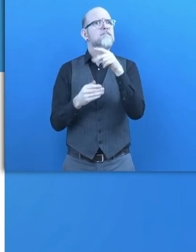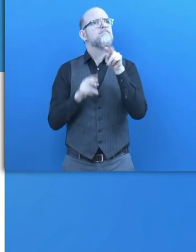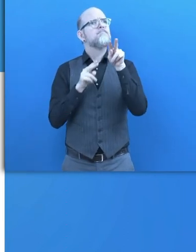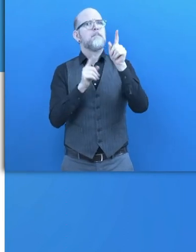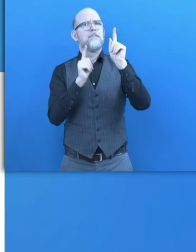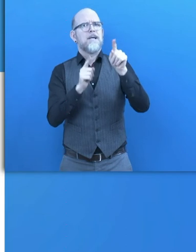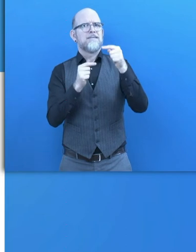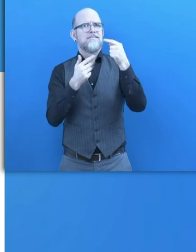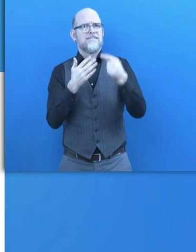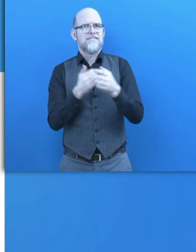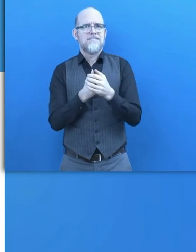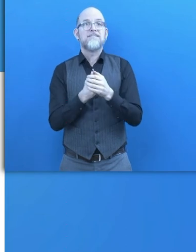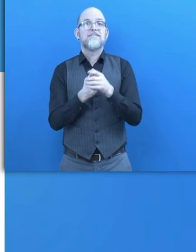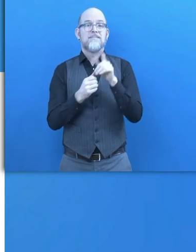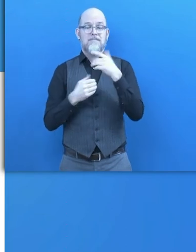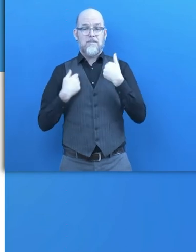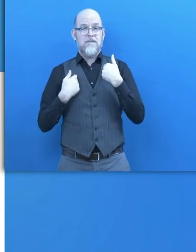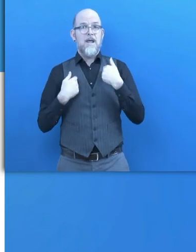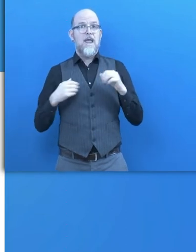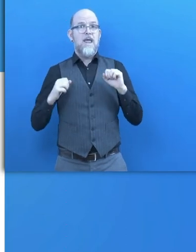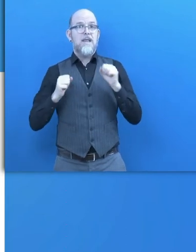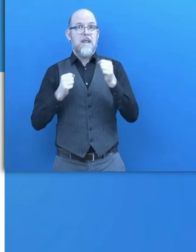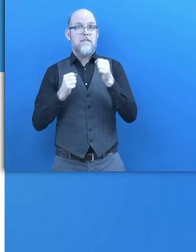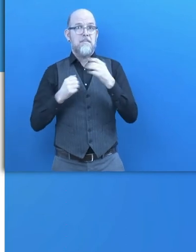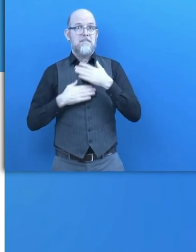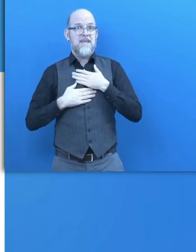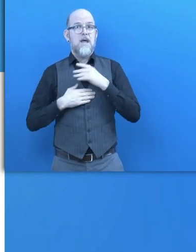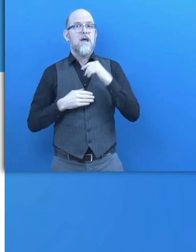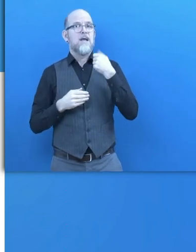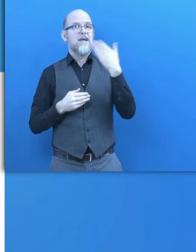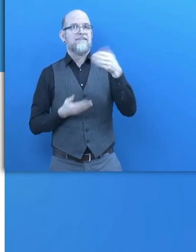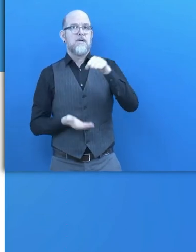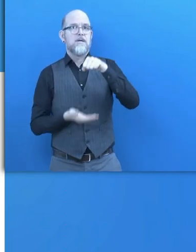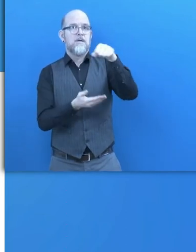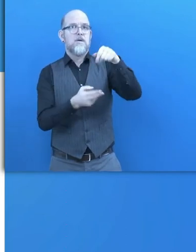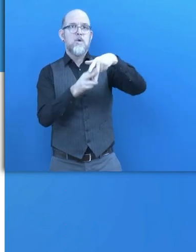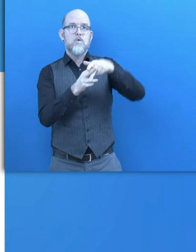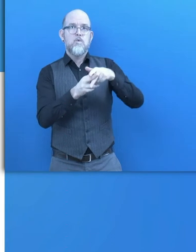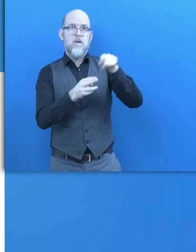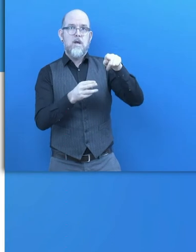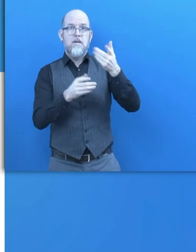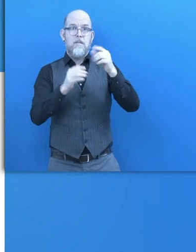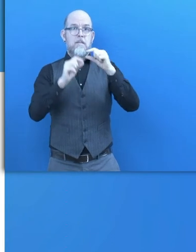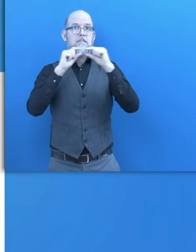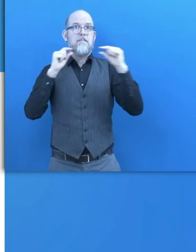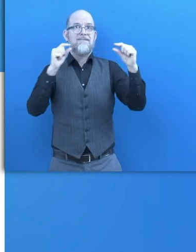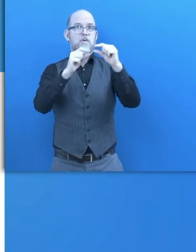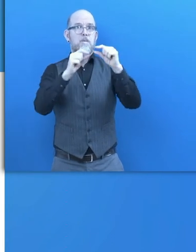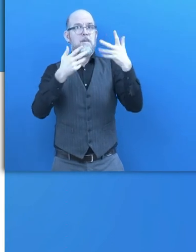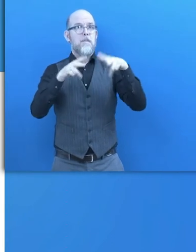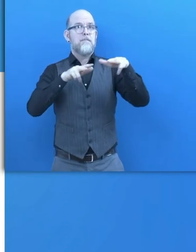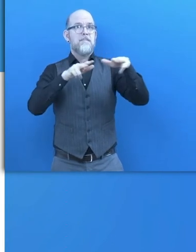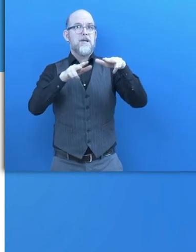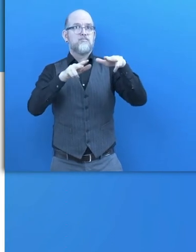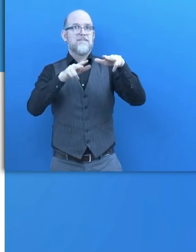Enable.me is providing this tool for managing the online platform. And this will help the